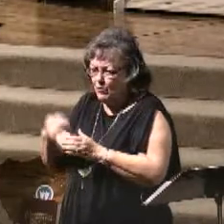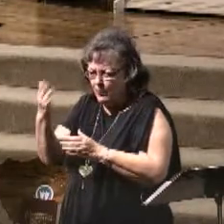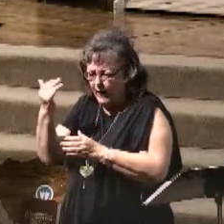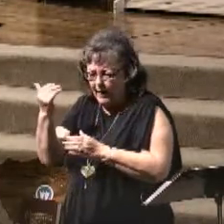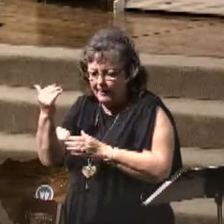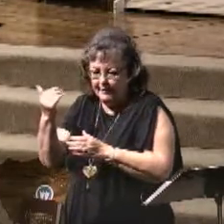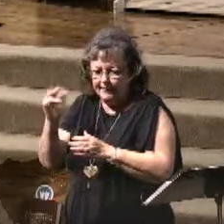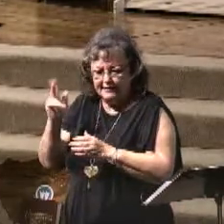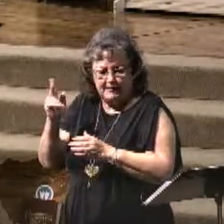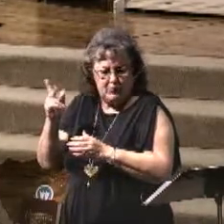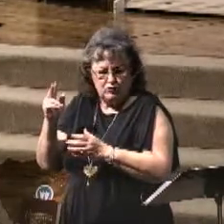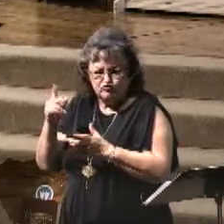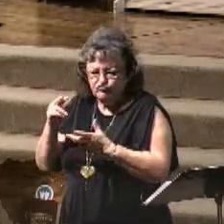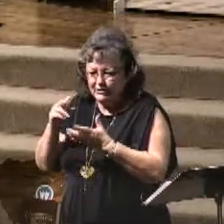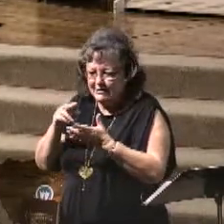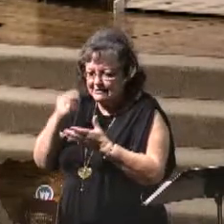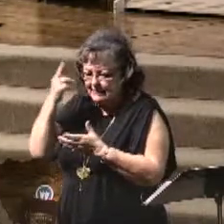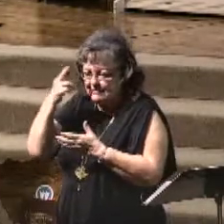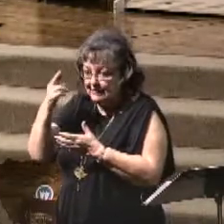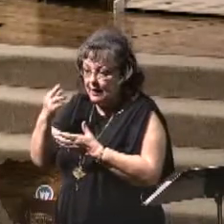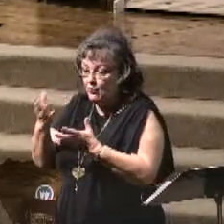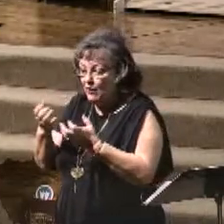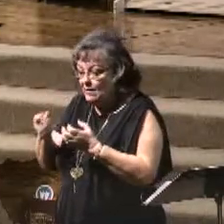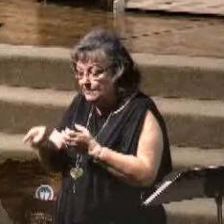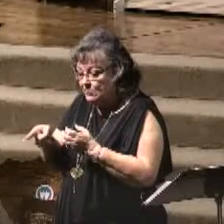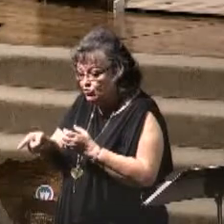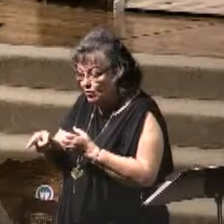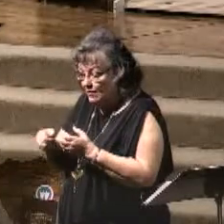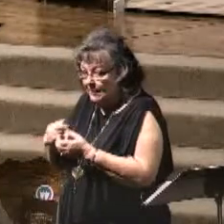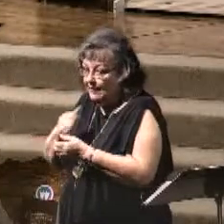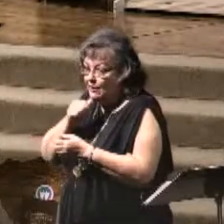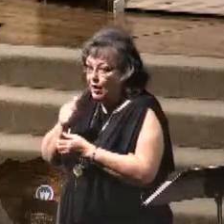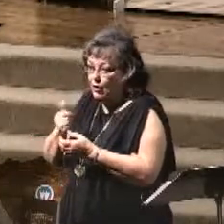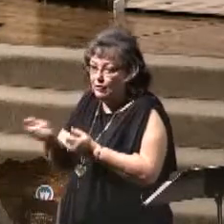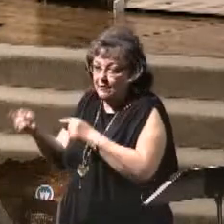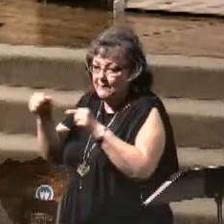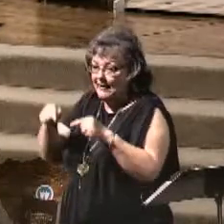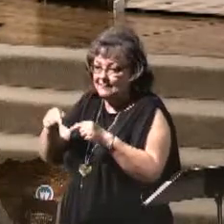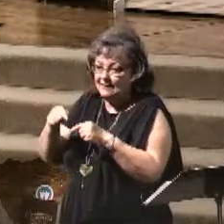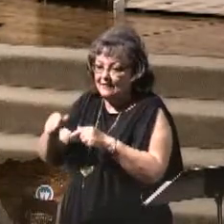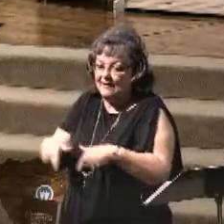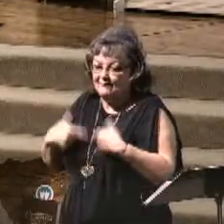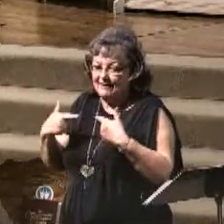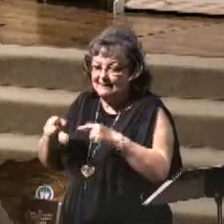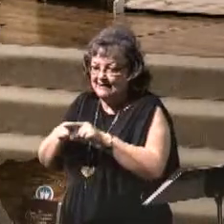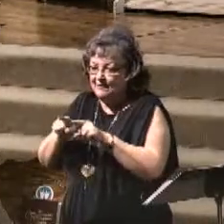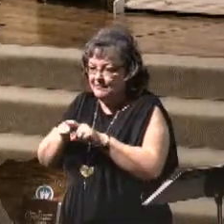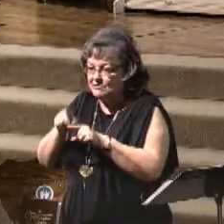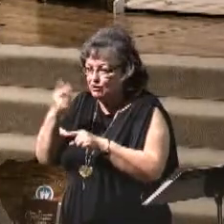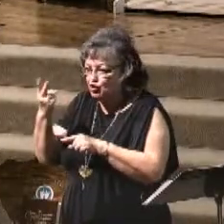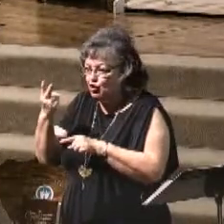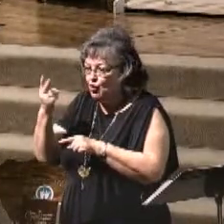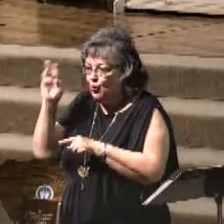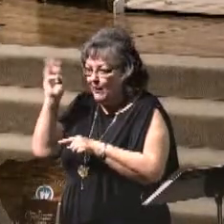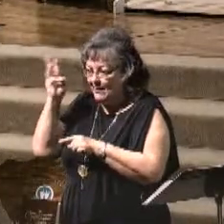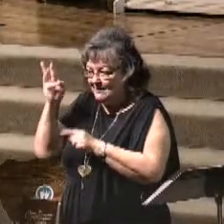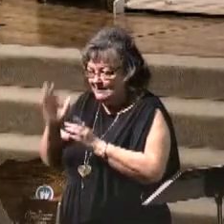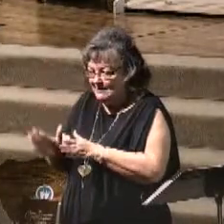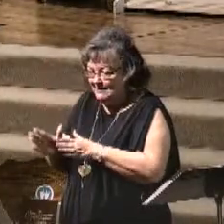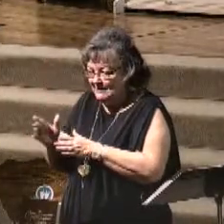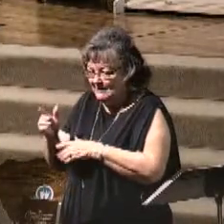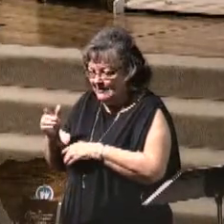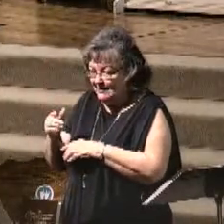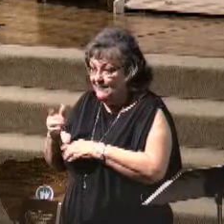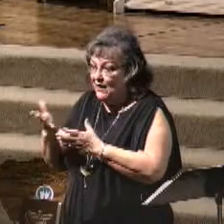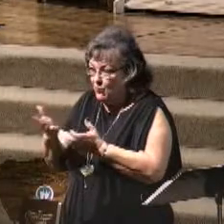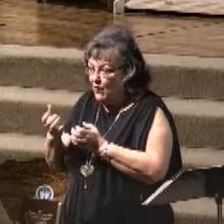because they want to be sure that that they don't come back to life like those two witnesses did. So they